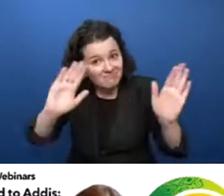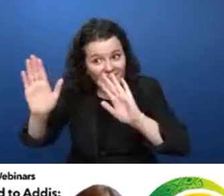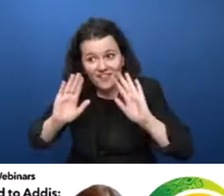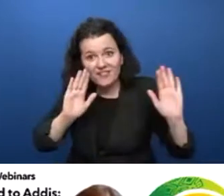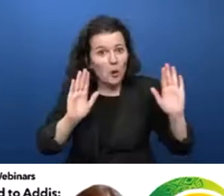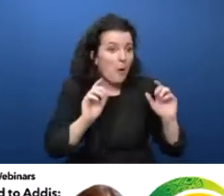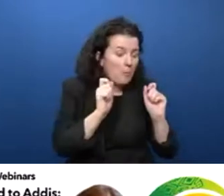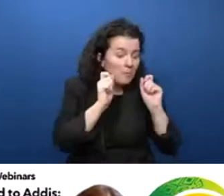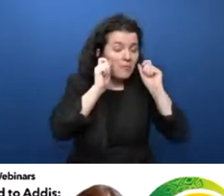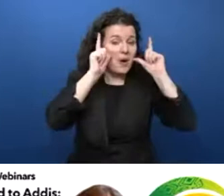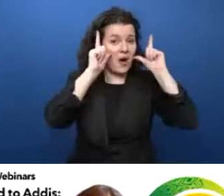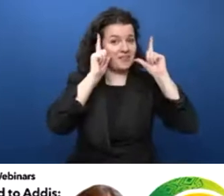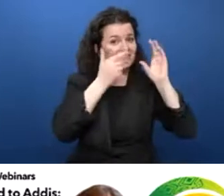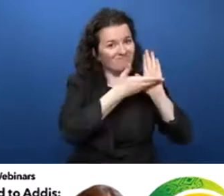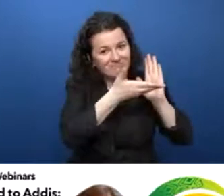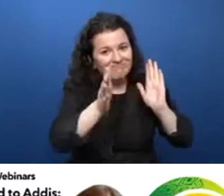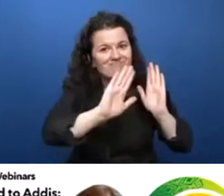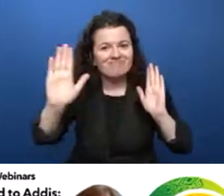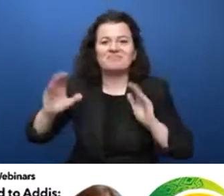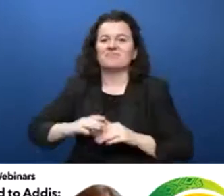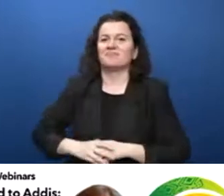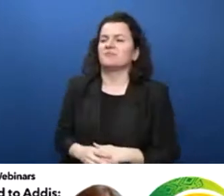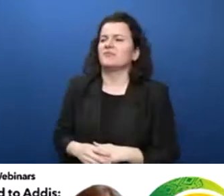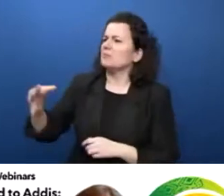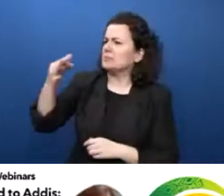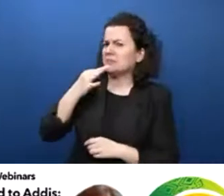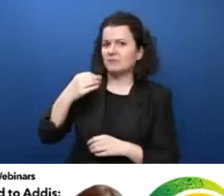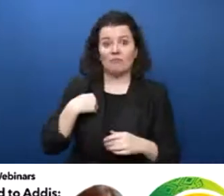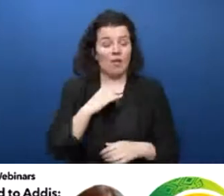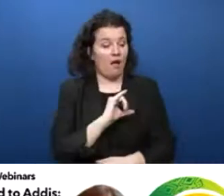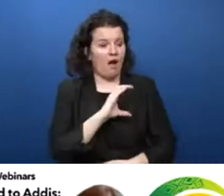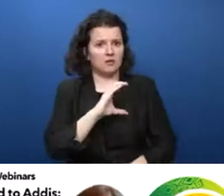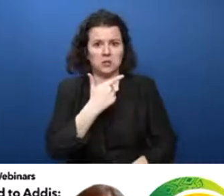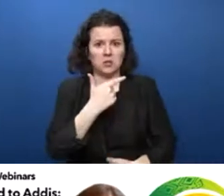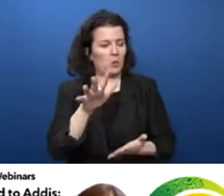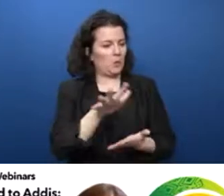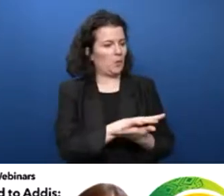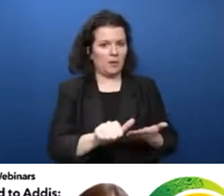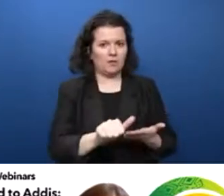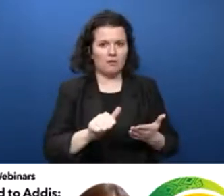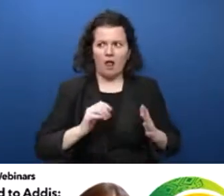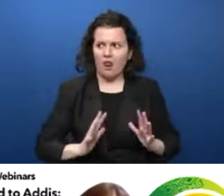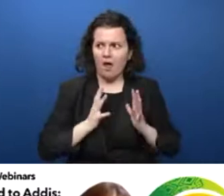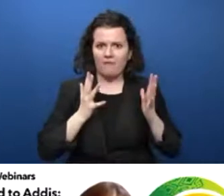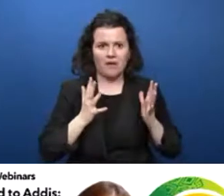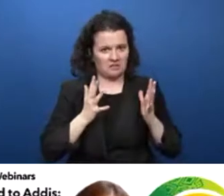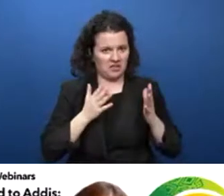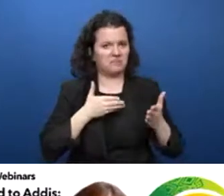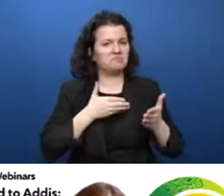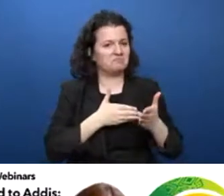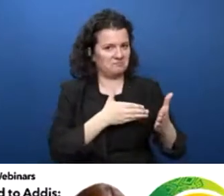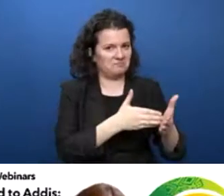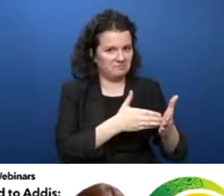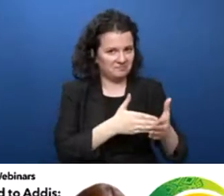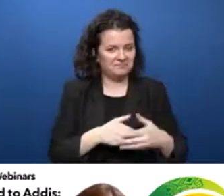vida sin TIC sería limitada, y lo digo porque al imaginarme ese escenario me veo privada